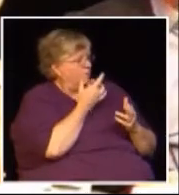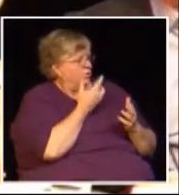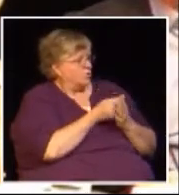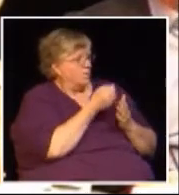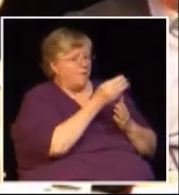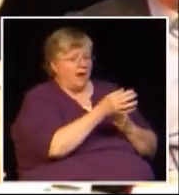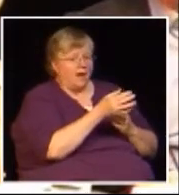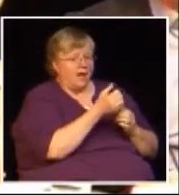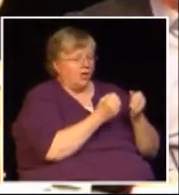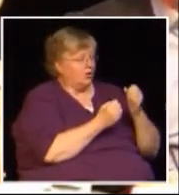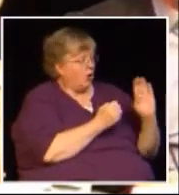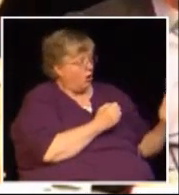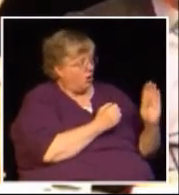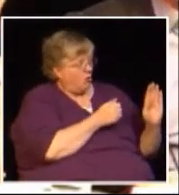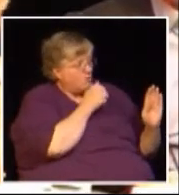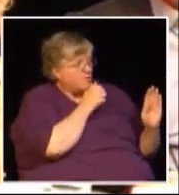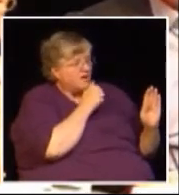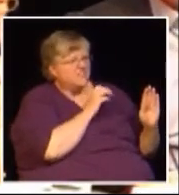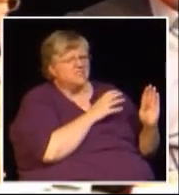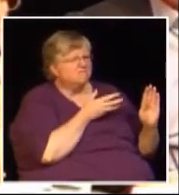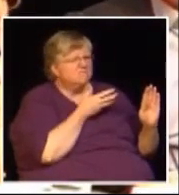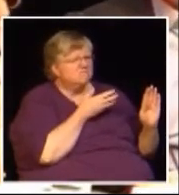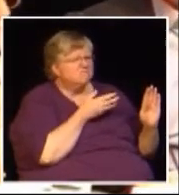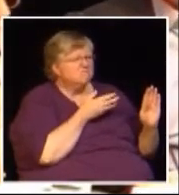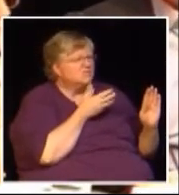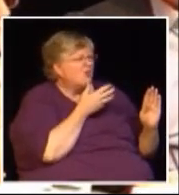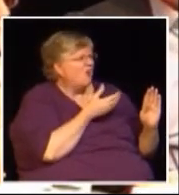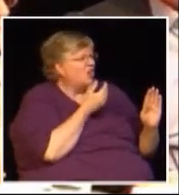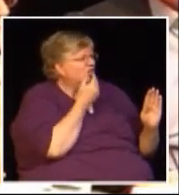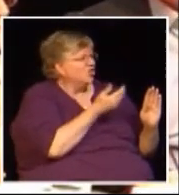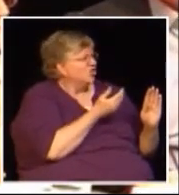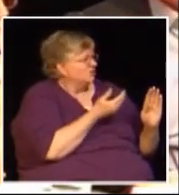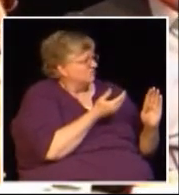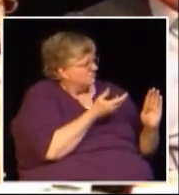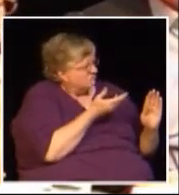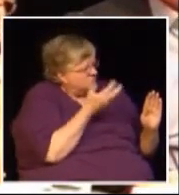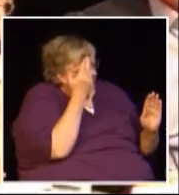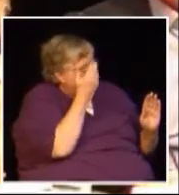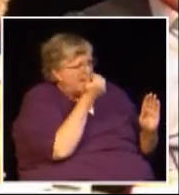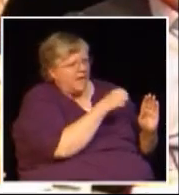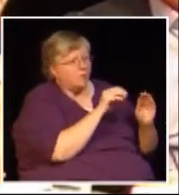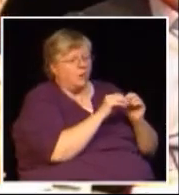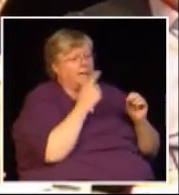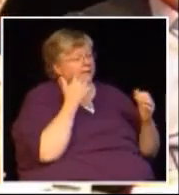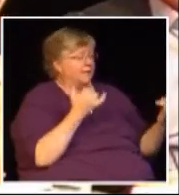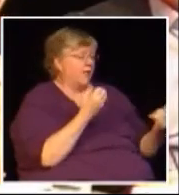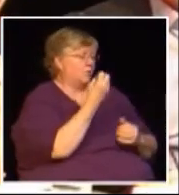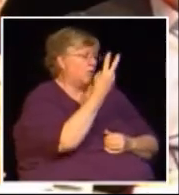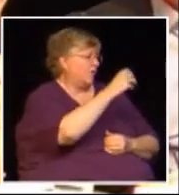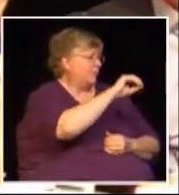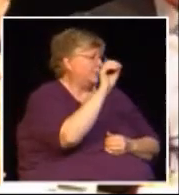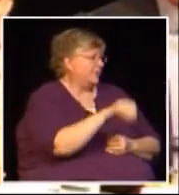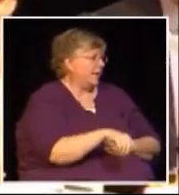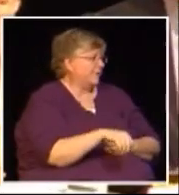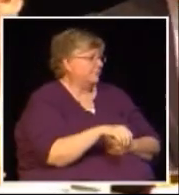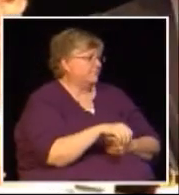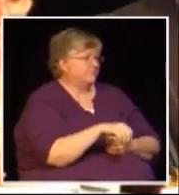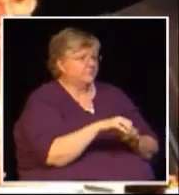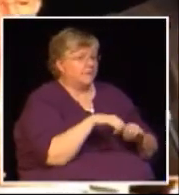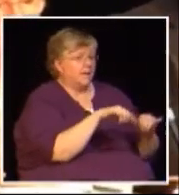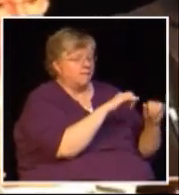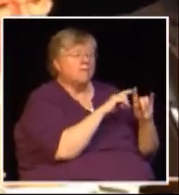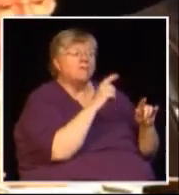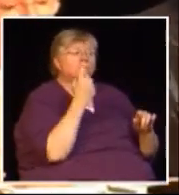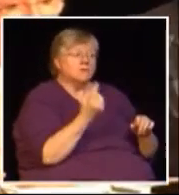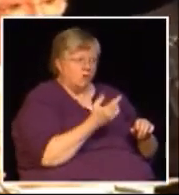to buy a vehicle privately is no longer there because of this 12% consumption tax but there's